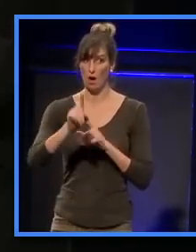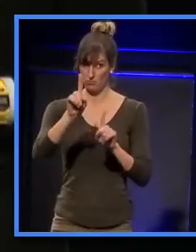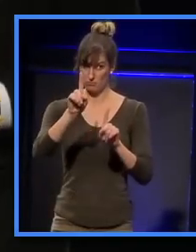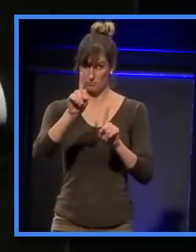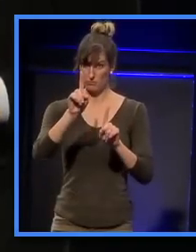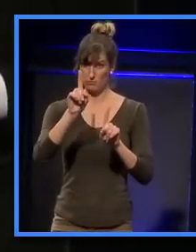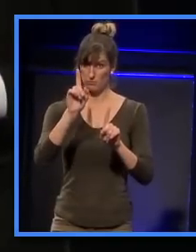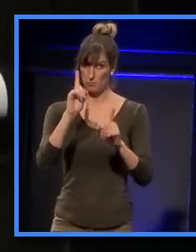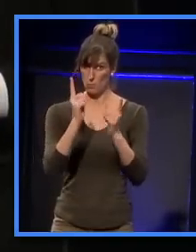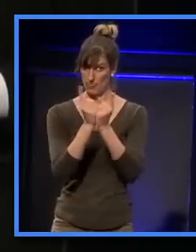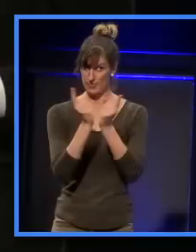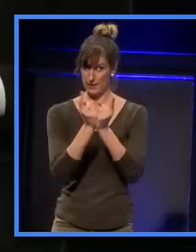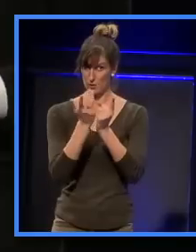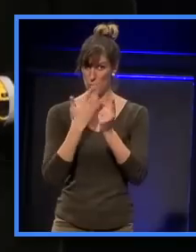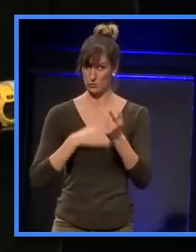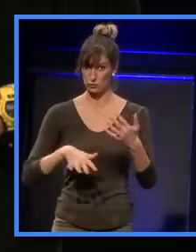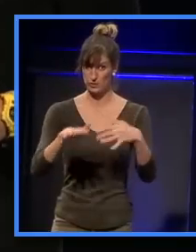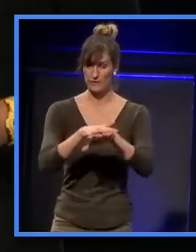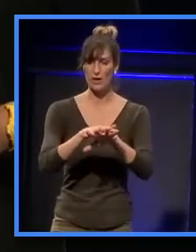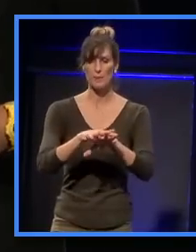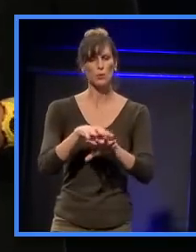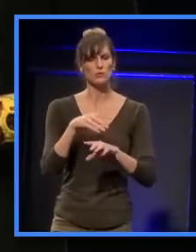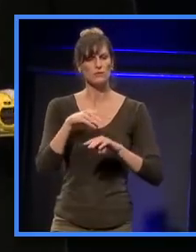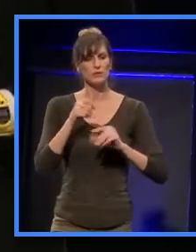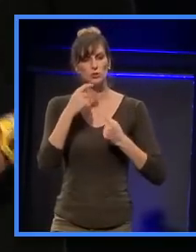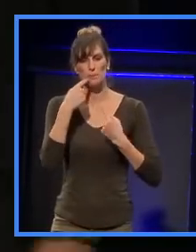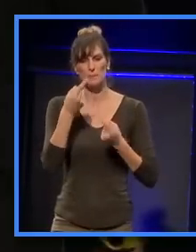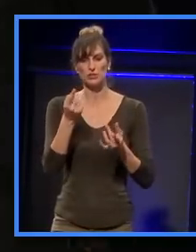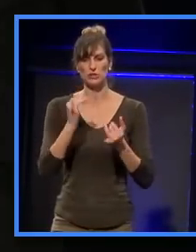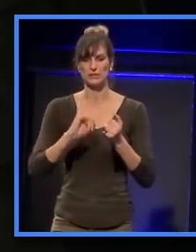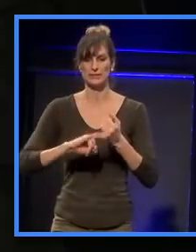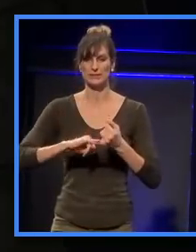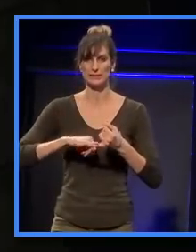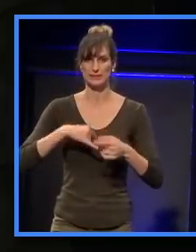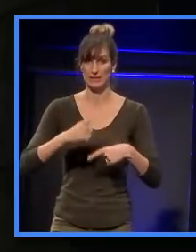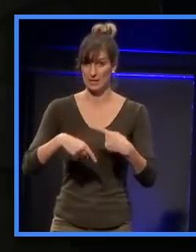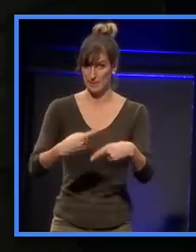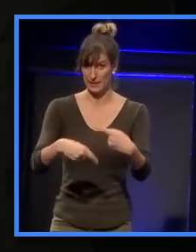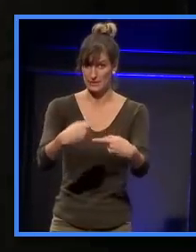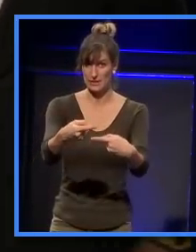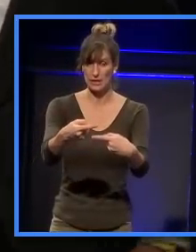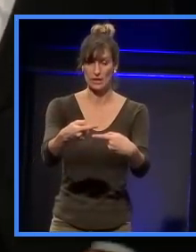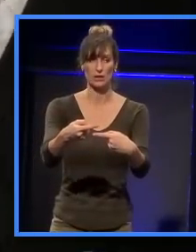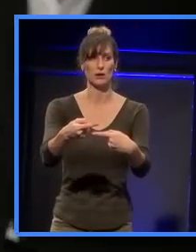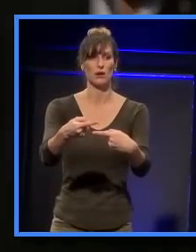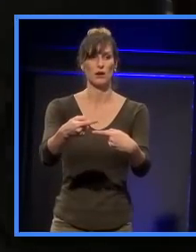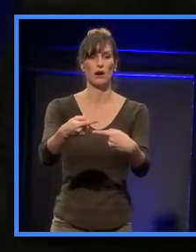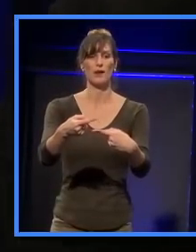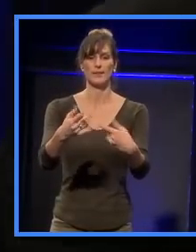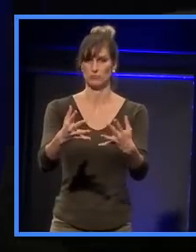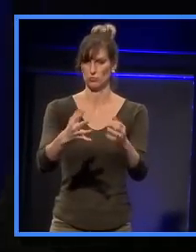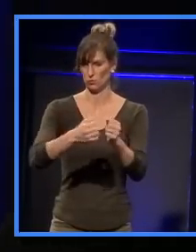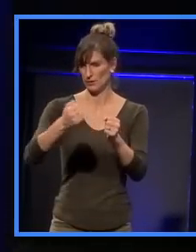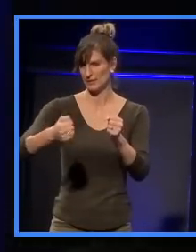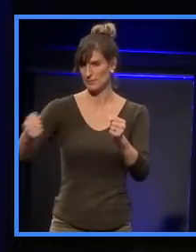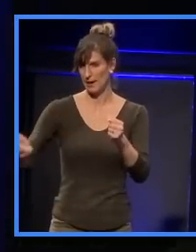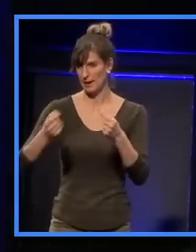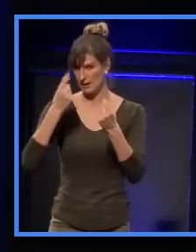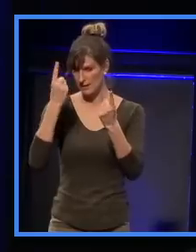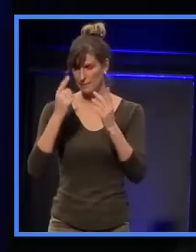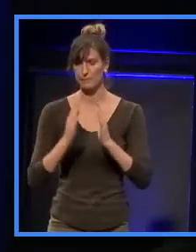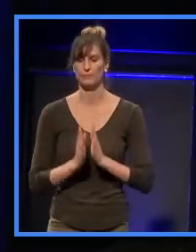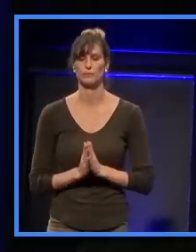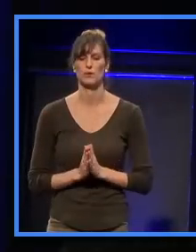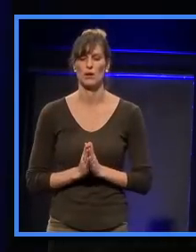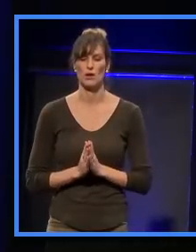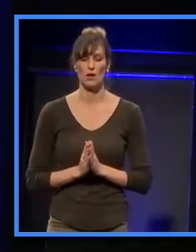just touch on, because we mentioned sustainability, and it's a, and it's a, to expand a bit beyond what you asked, it's, we